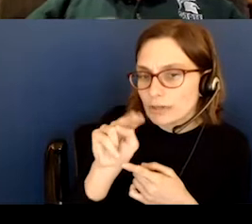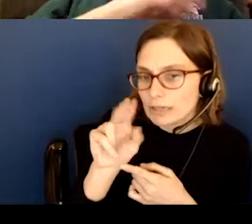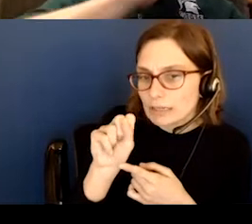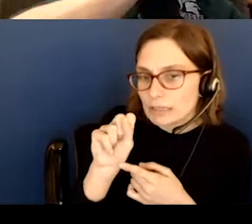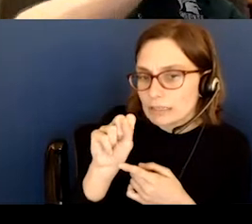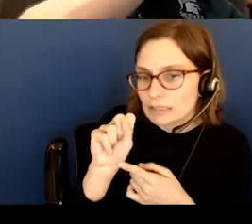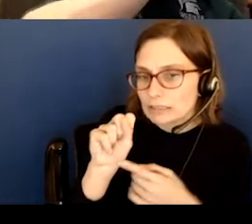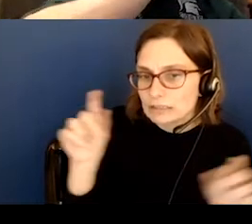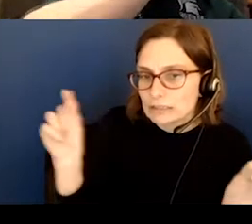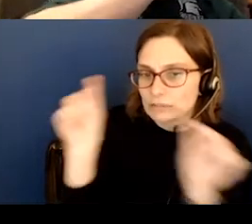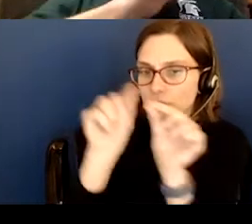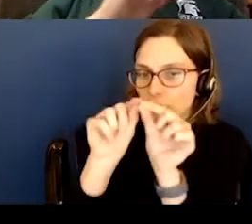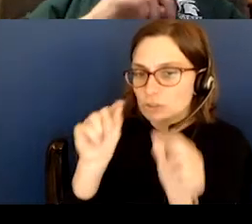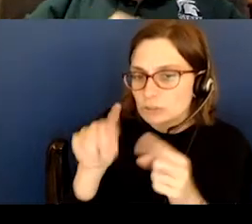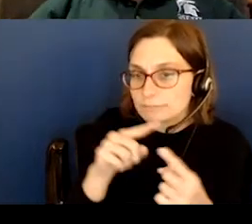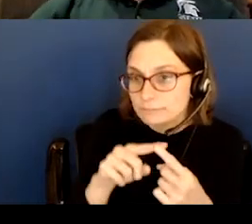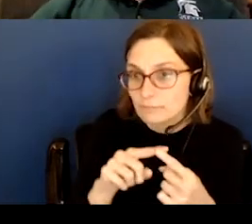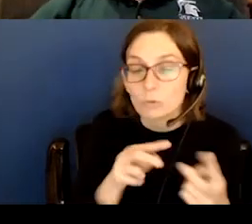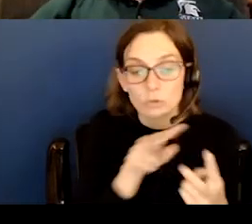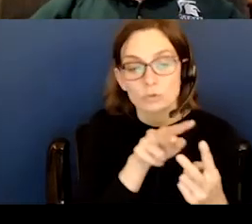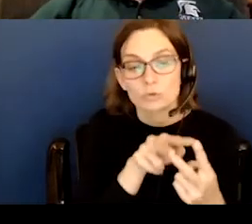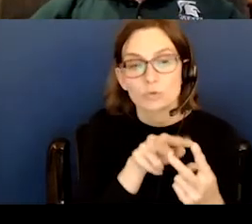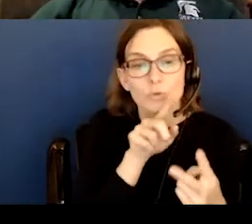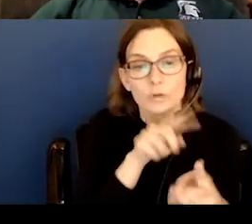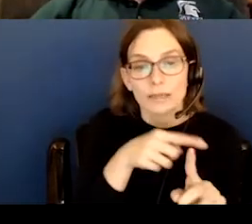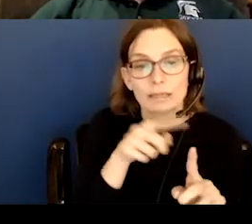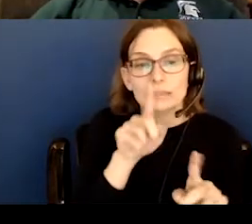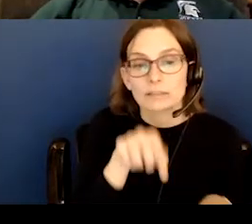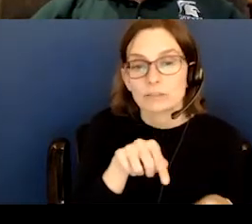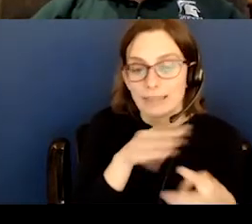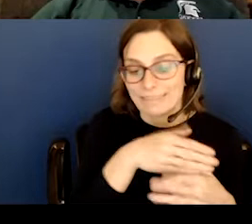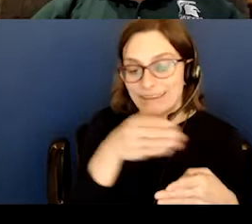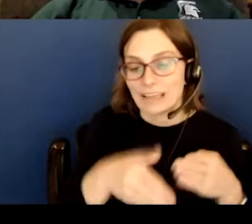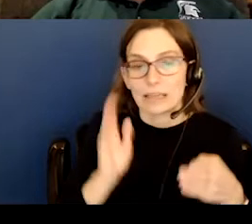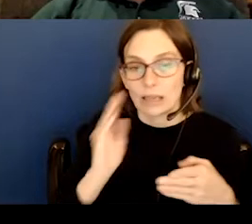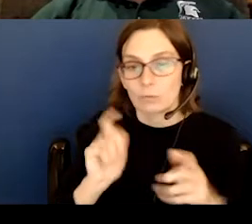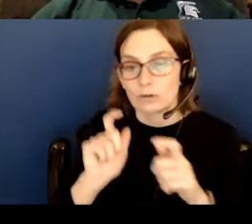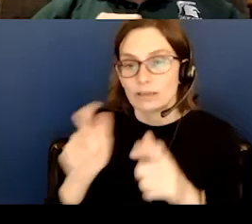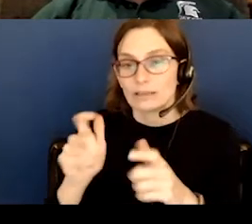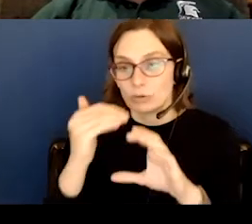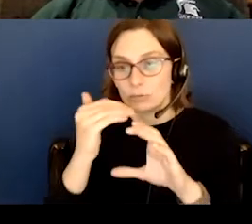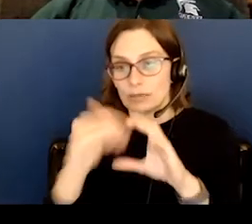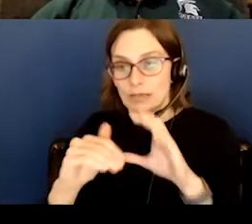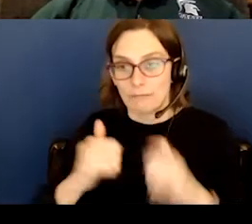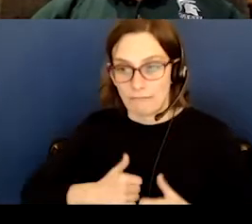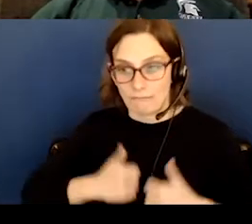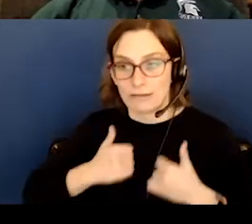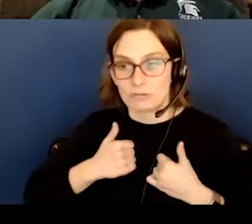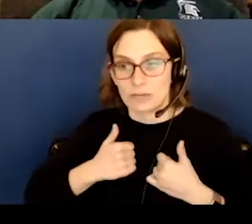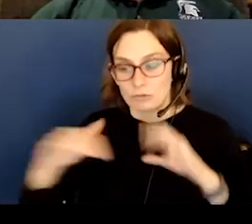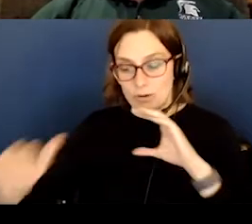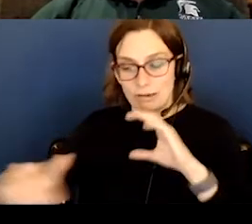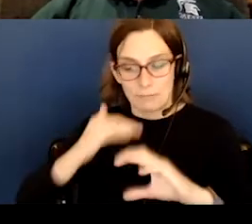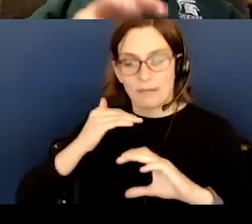Well, two answers to that. The first answer is at the end of this, I will give you my email address and you can email me and I will